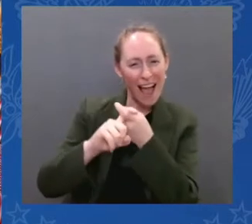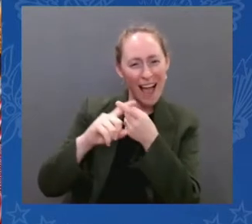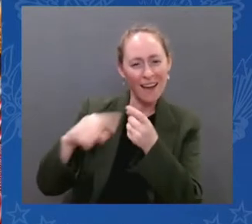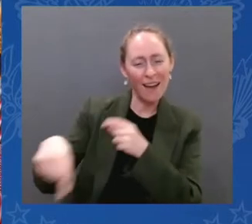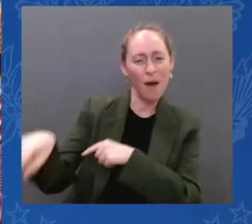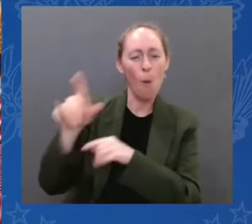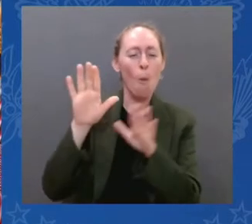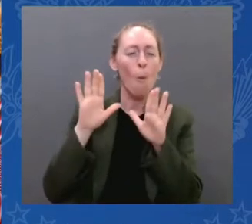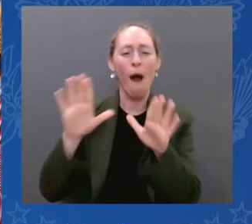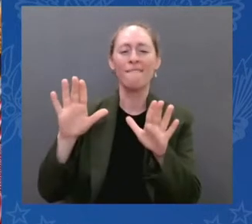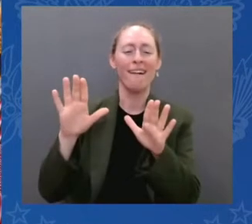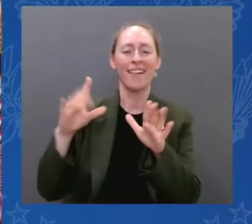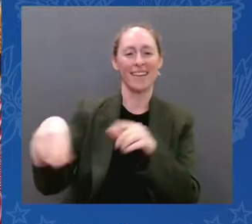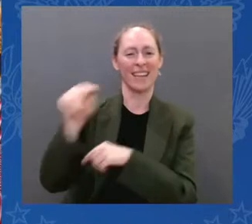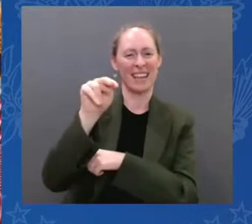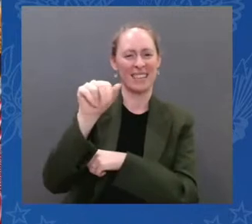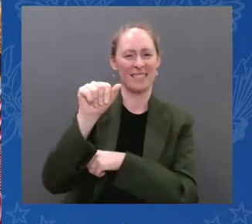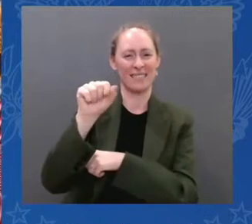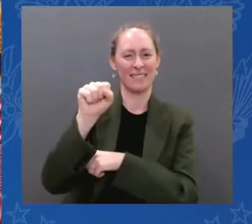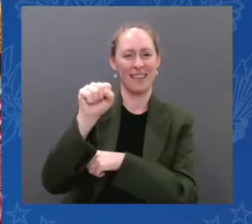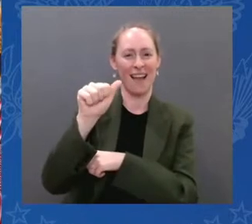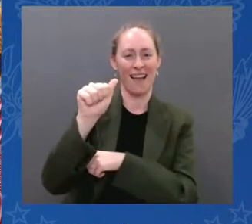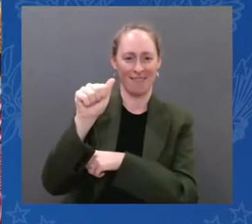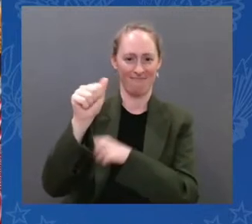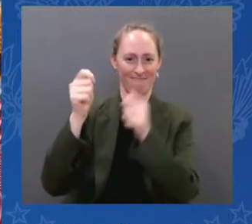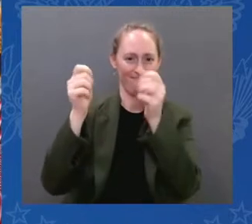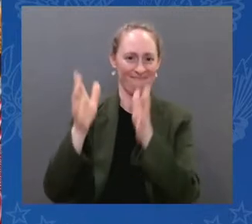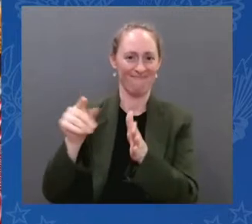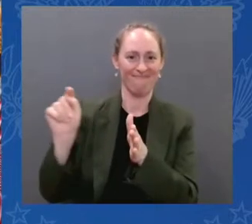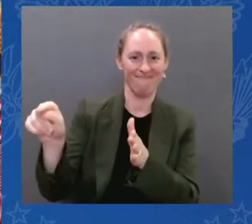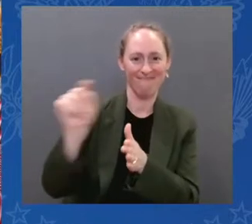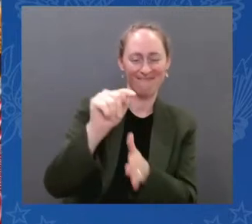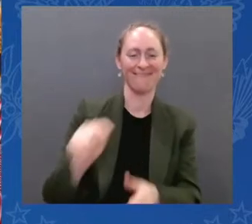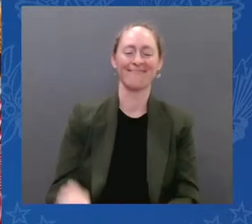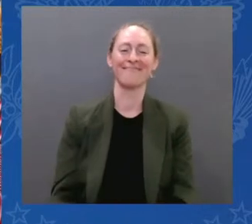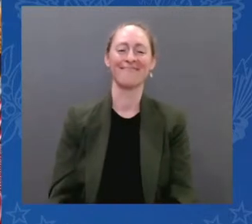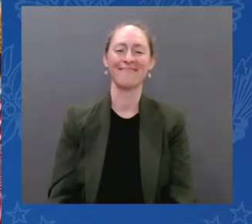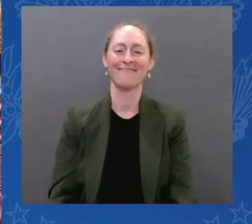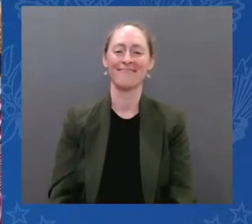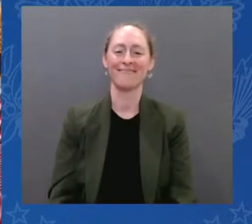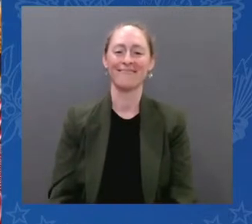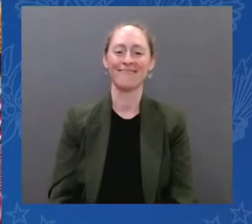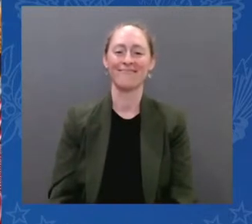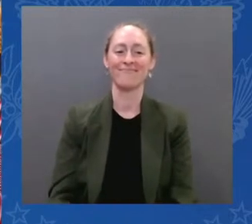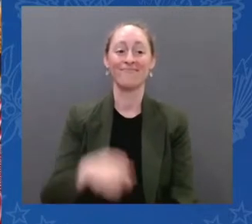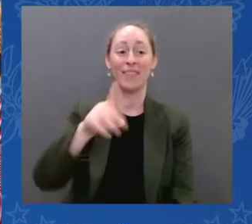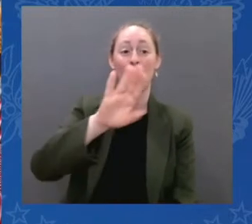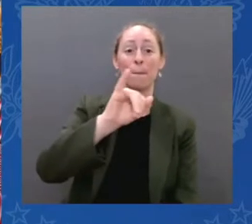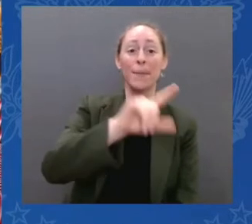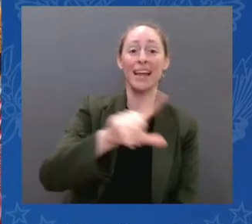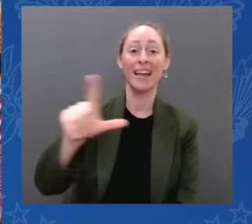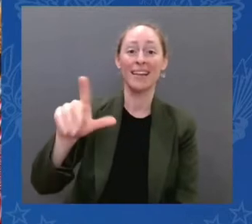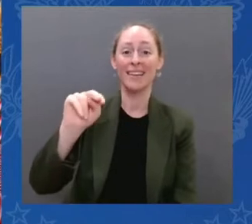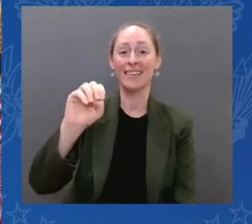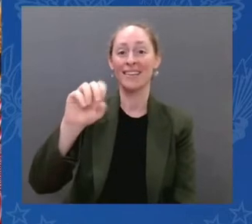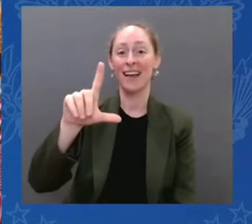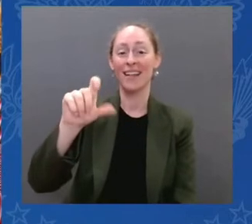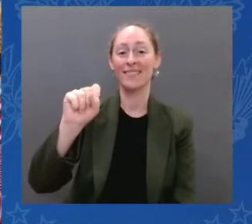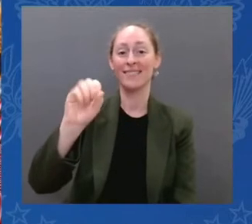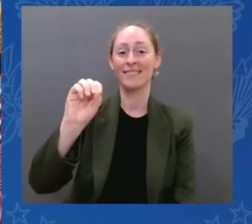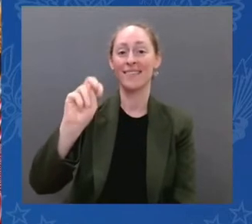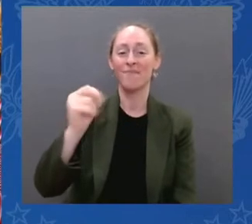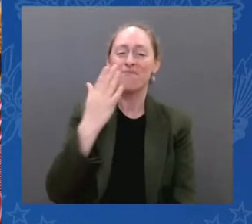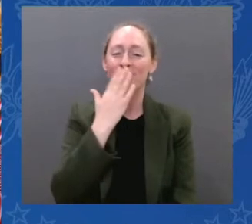space, Bill Nelson. Bill, you're a good friend. Thank you very much for what you're doing. And Dr. Nelson,